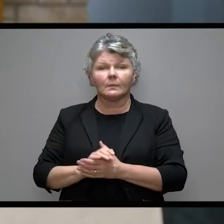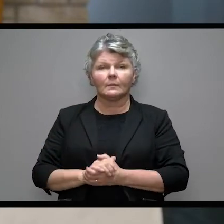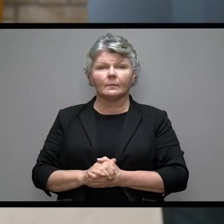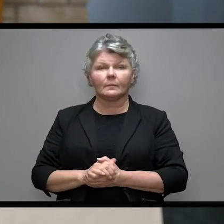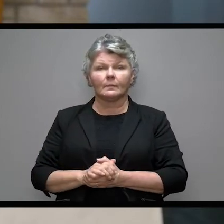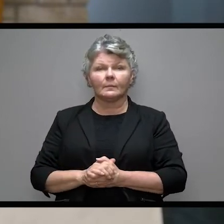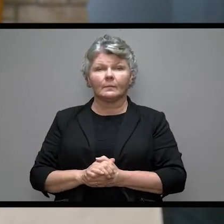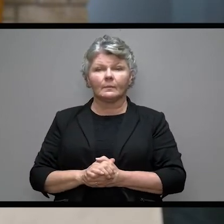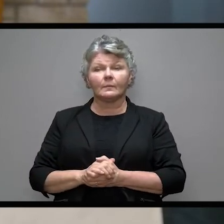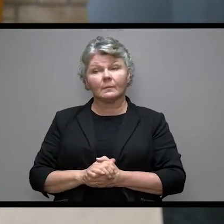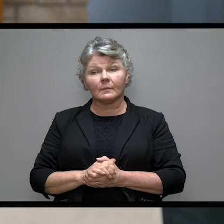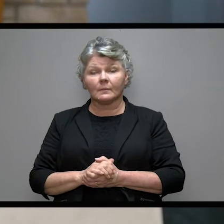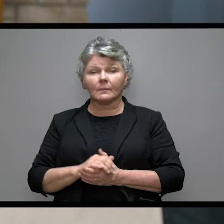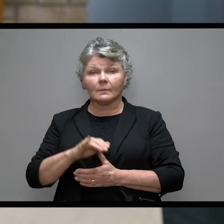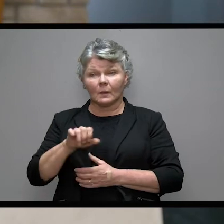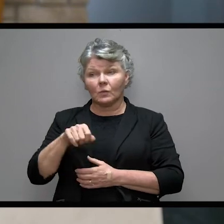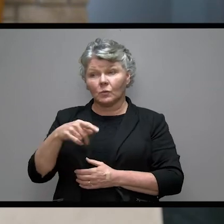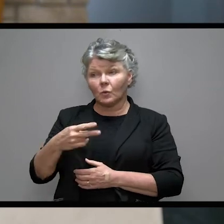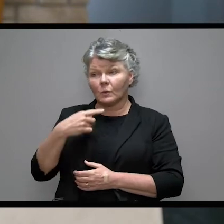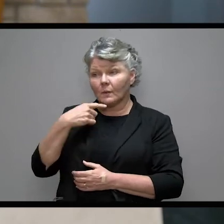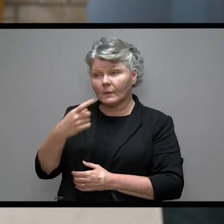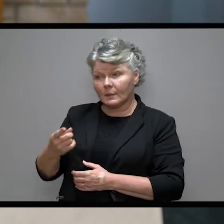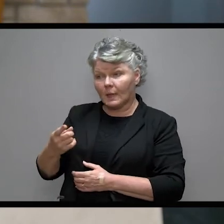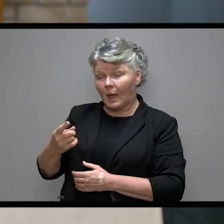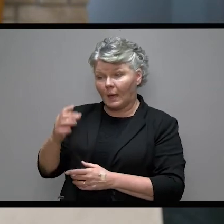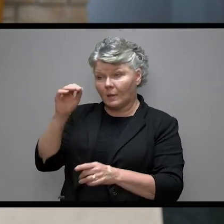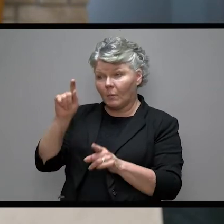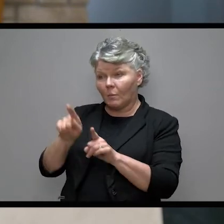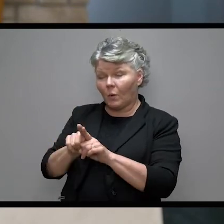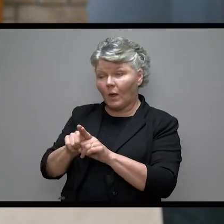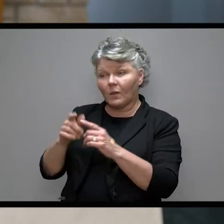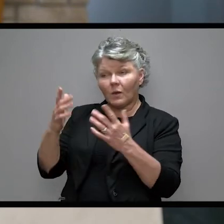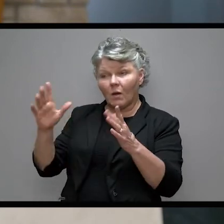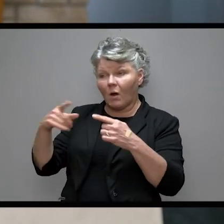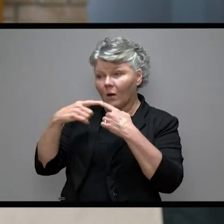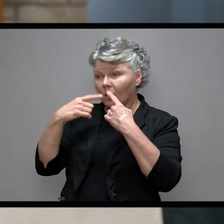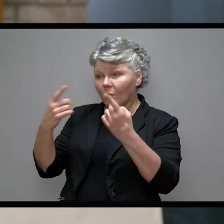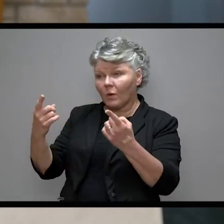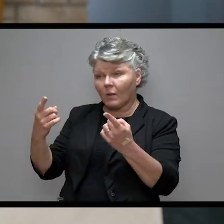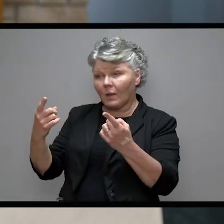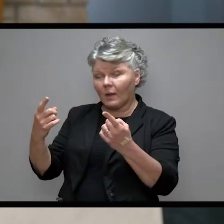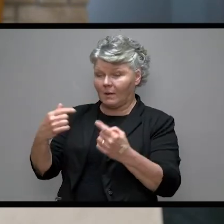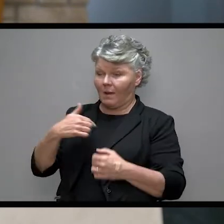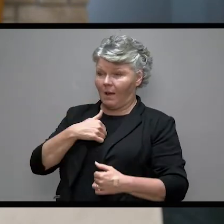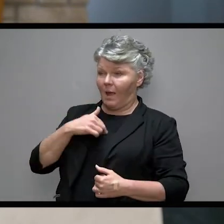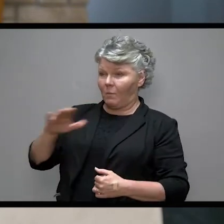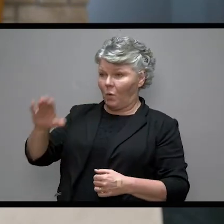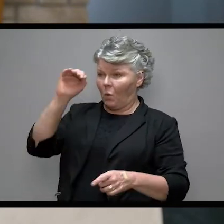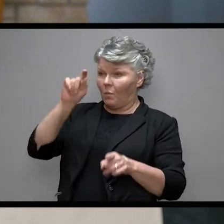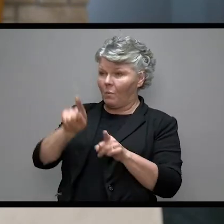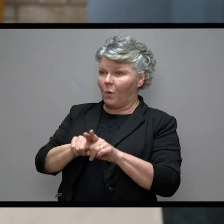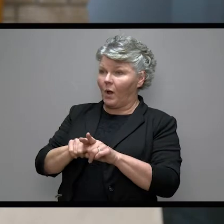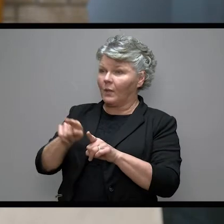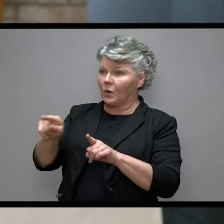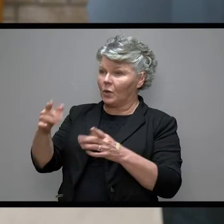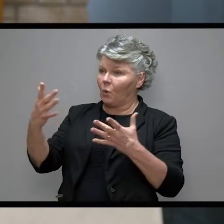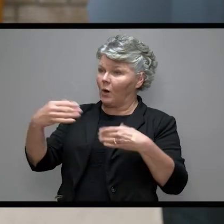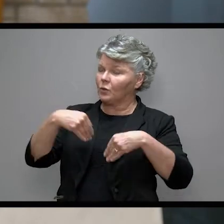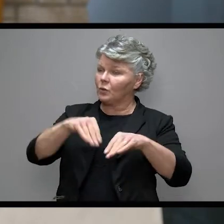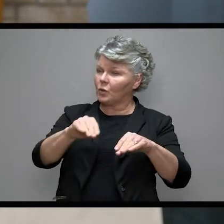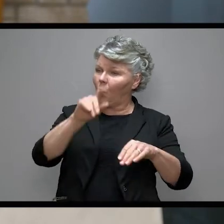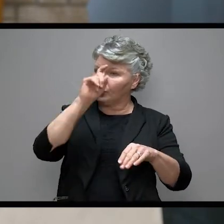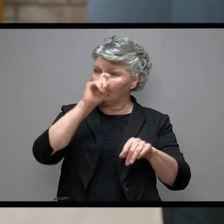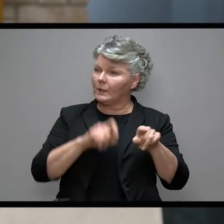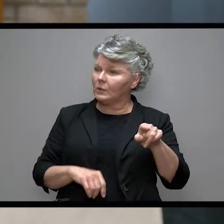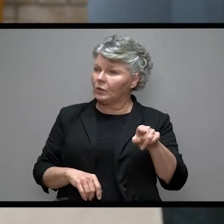And given the chance he says to his brothers you heard it proclaimed already he says I am your brother Joseph whom you sold into